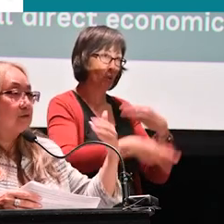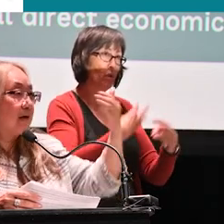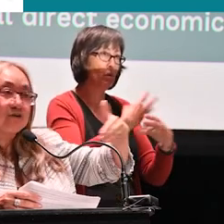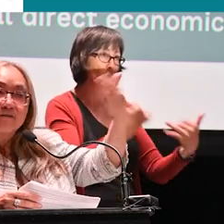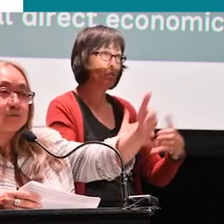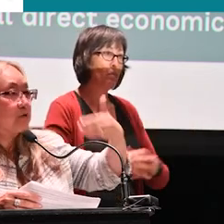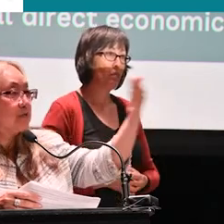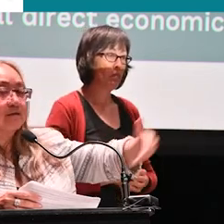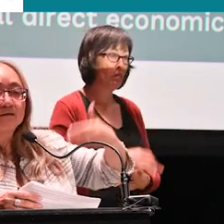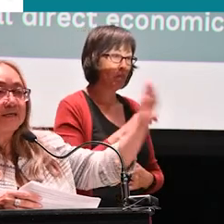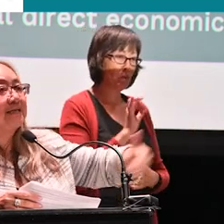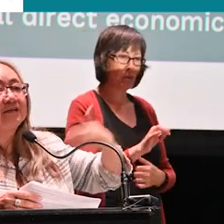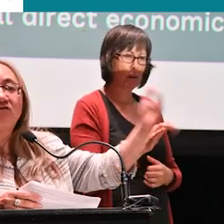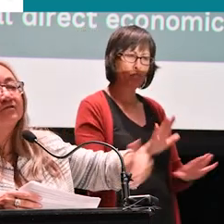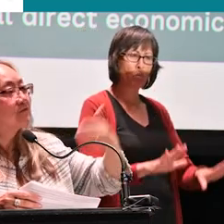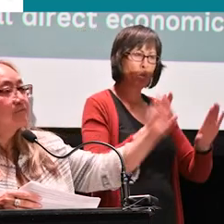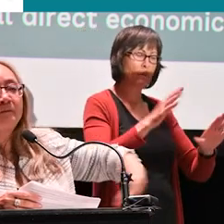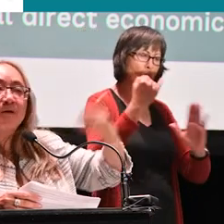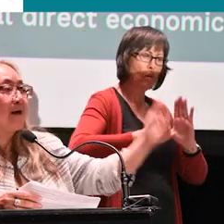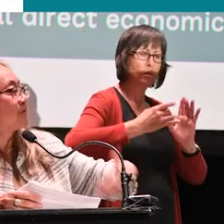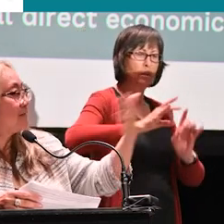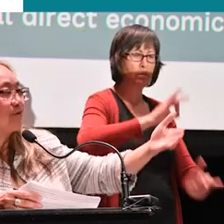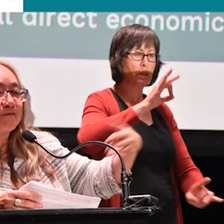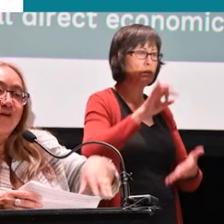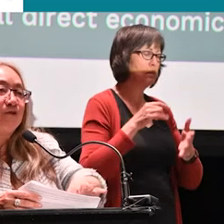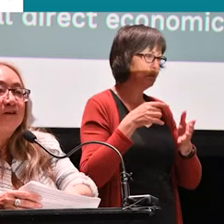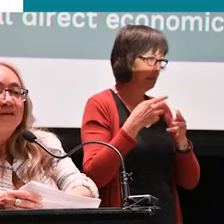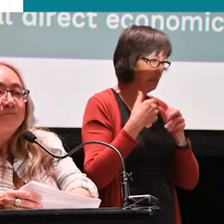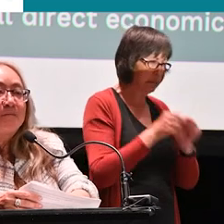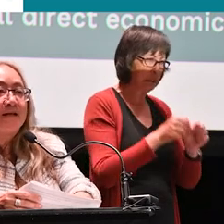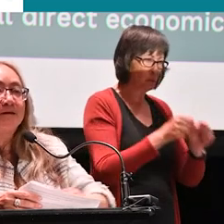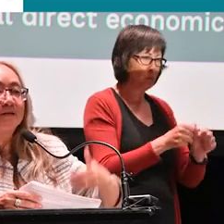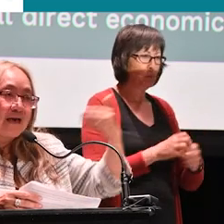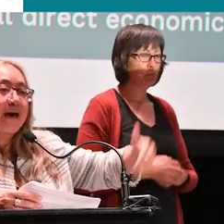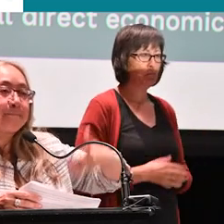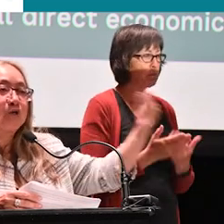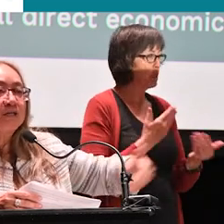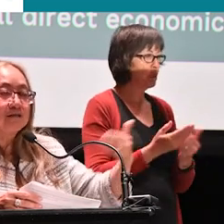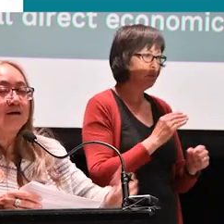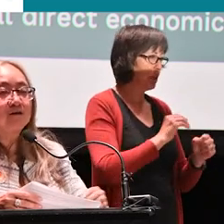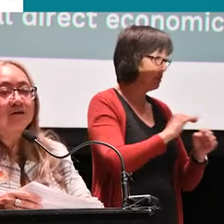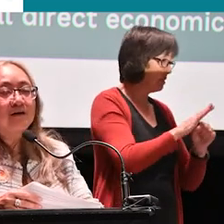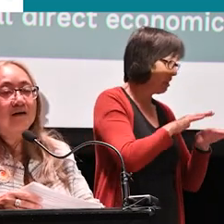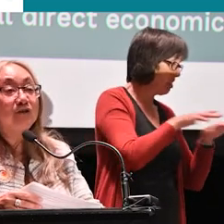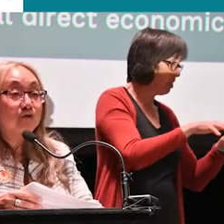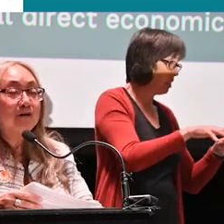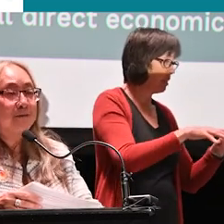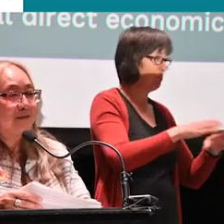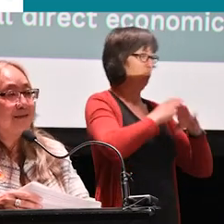So that creative spirit continued. People kept, you know, even though the pandemic hampered your